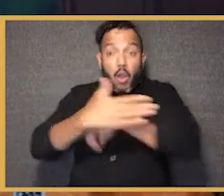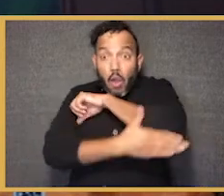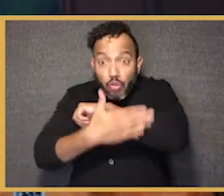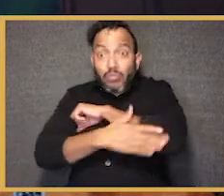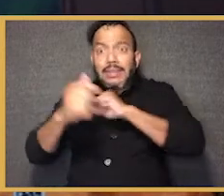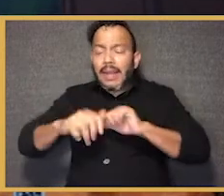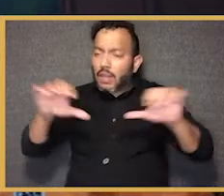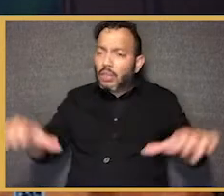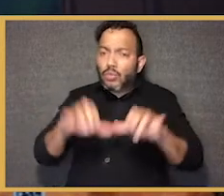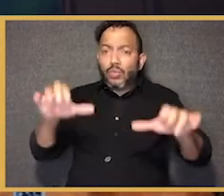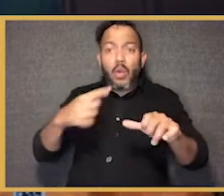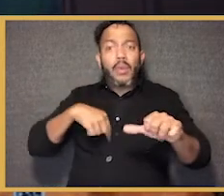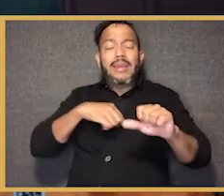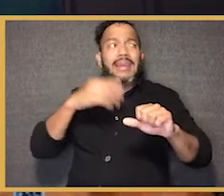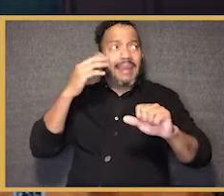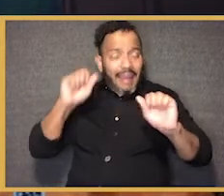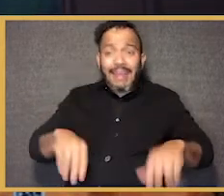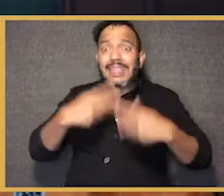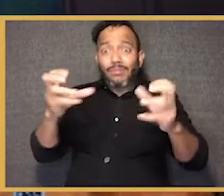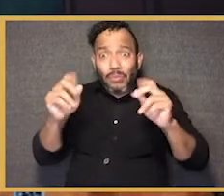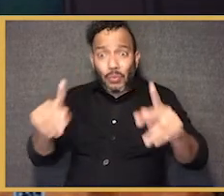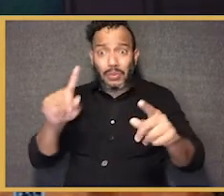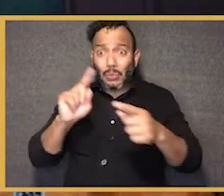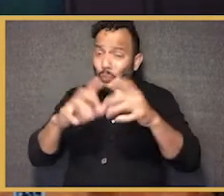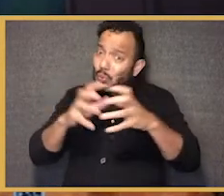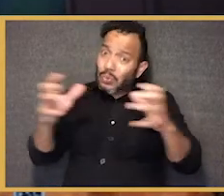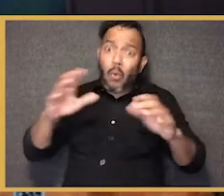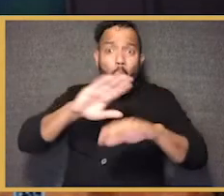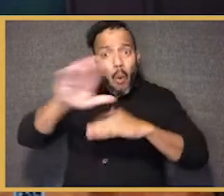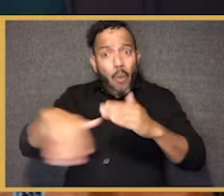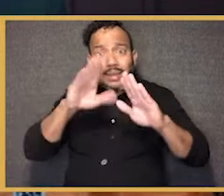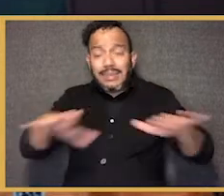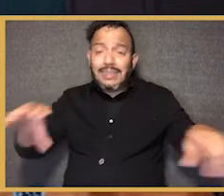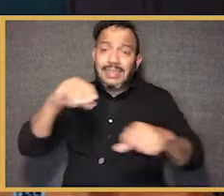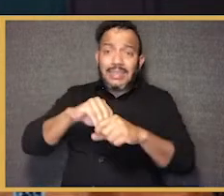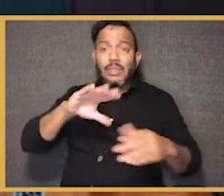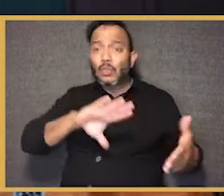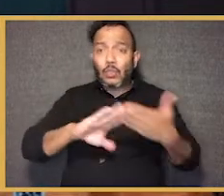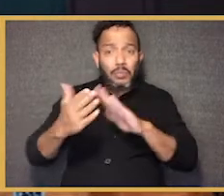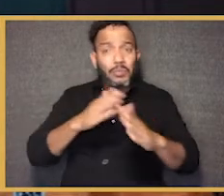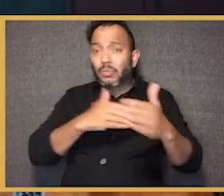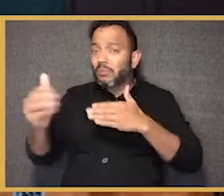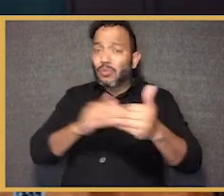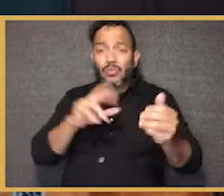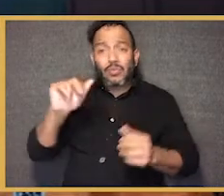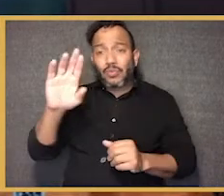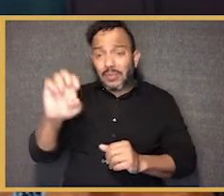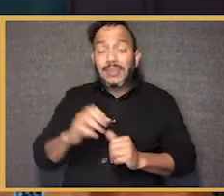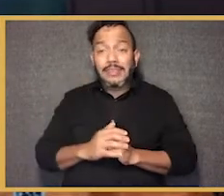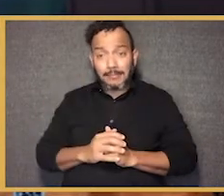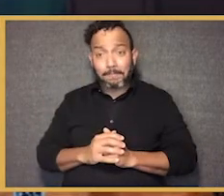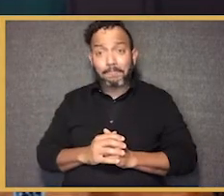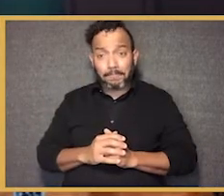country to make sure the kinds of opportunities that saved my life are available to all kids in all communities, regardless of